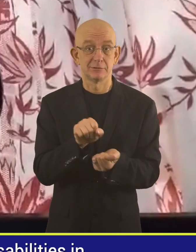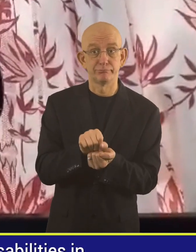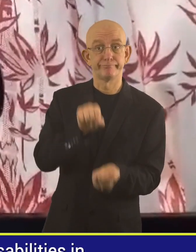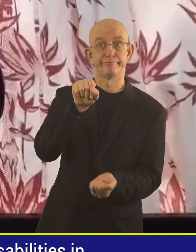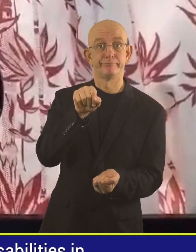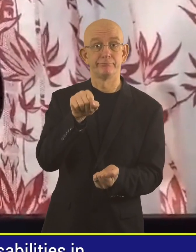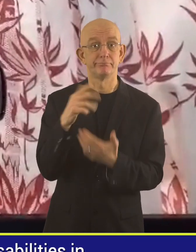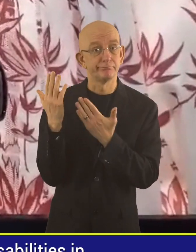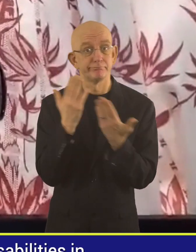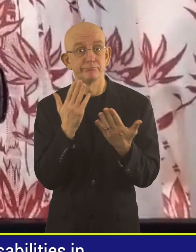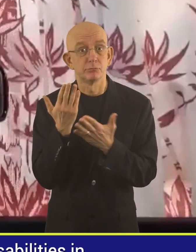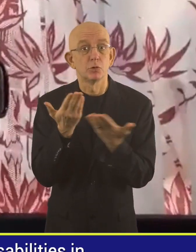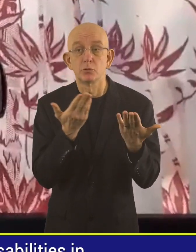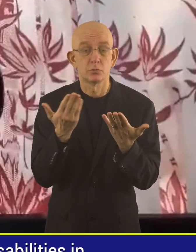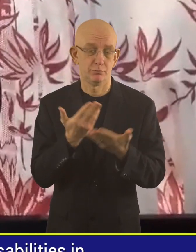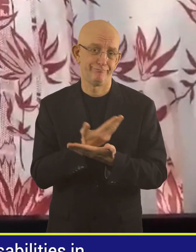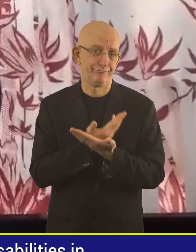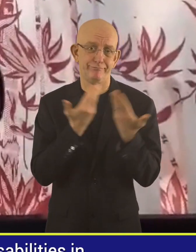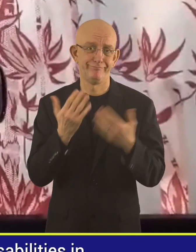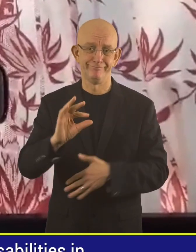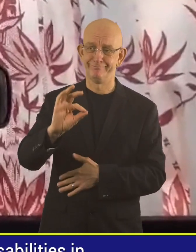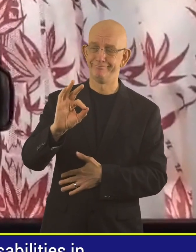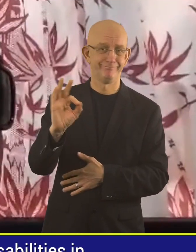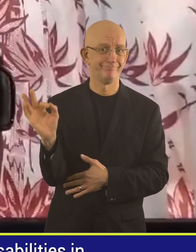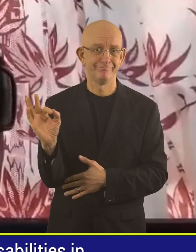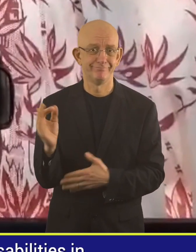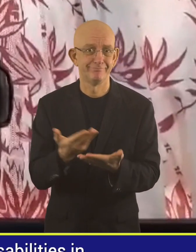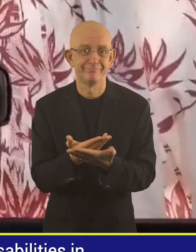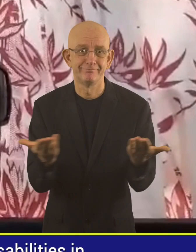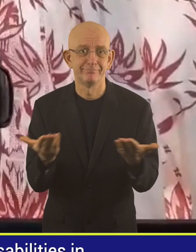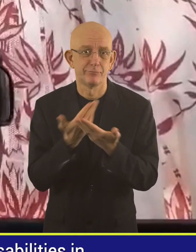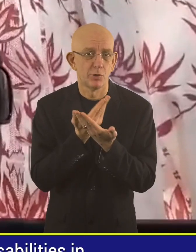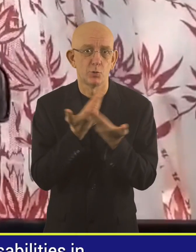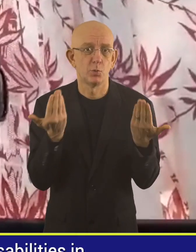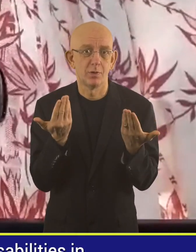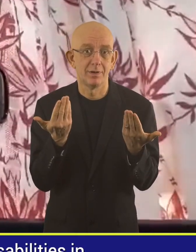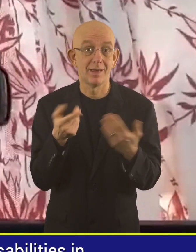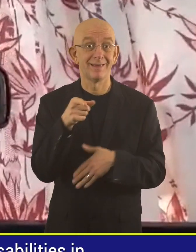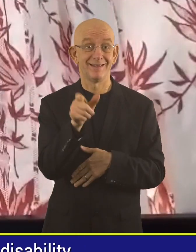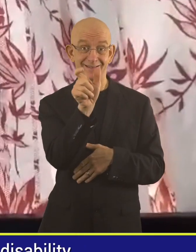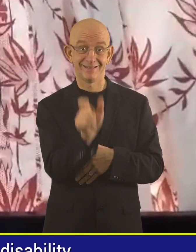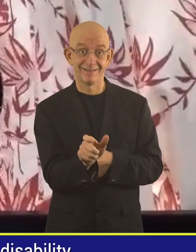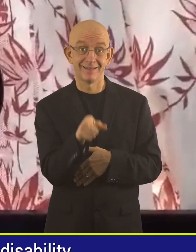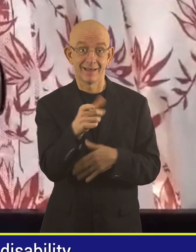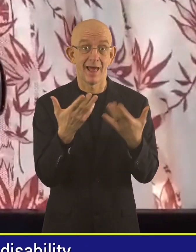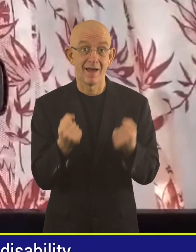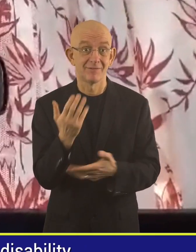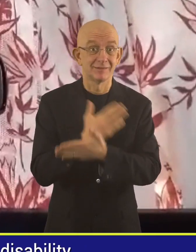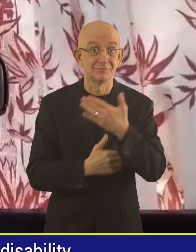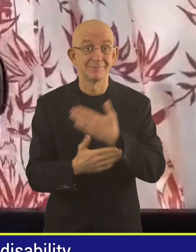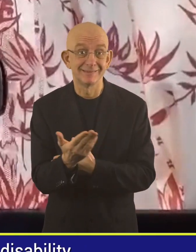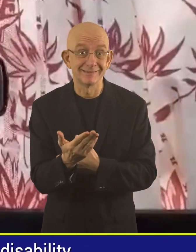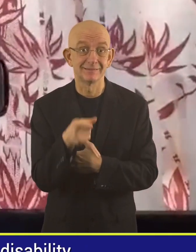in Tonga didn't, didn't have a degree in the school. If you are